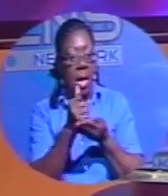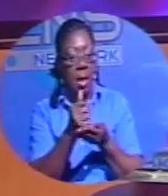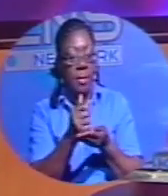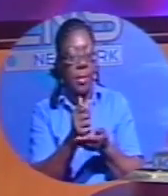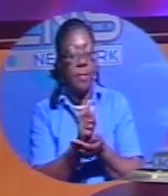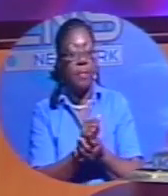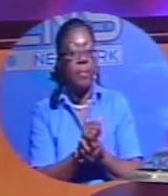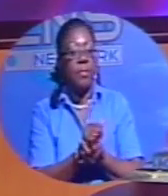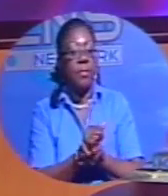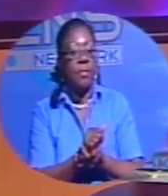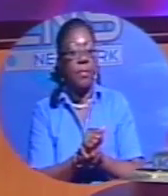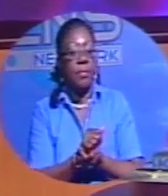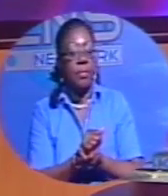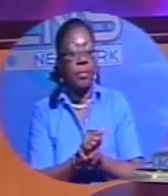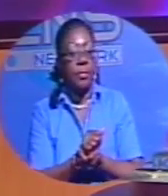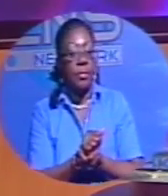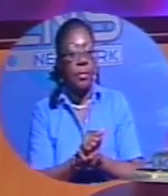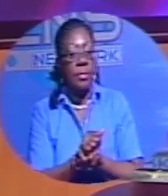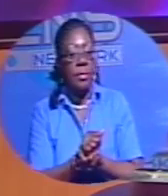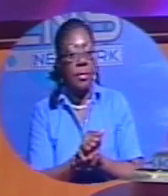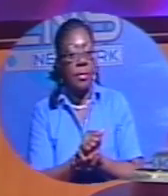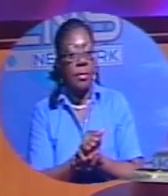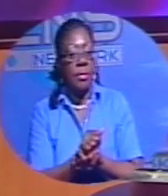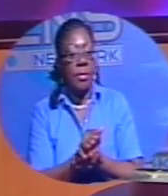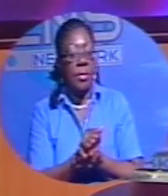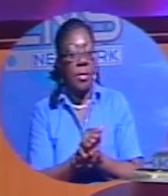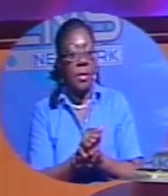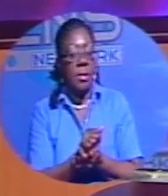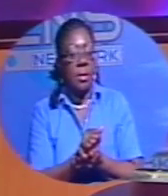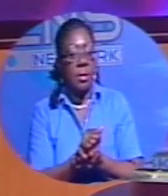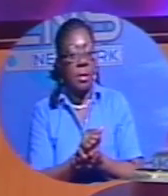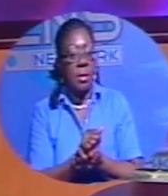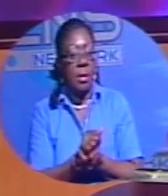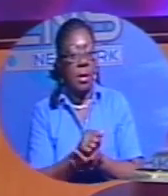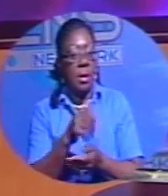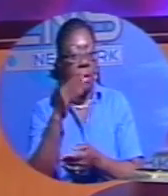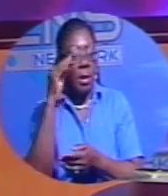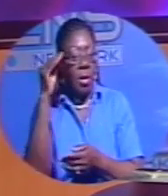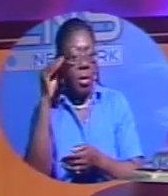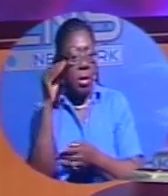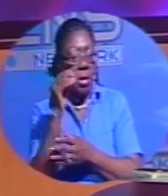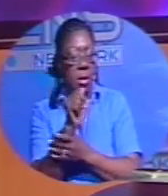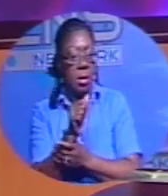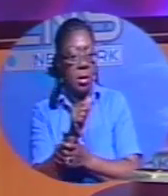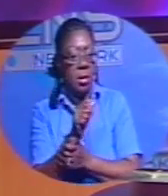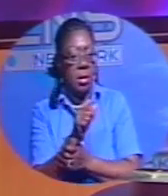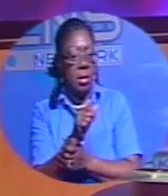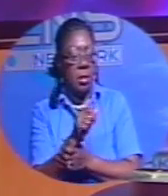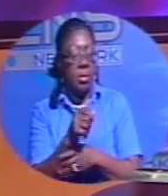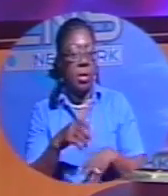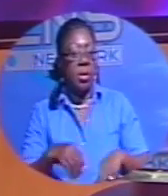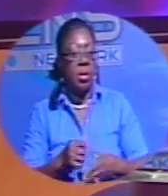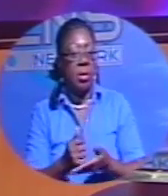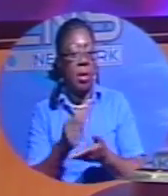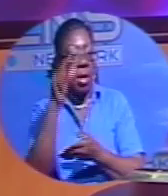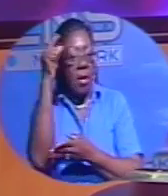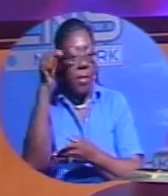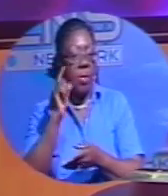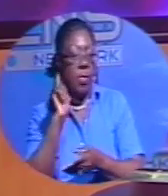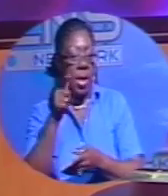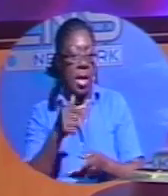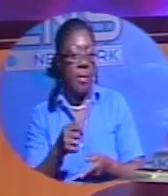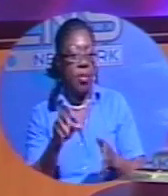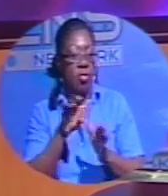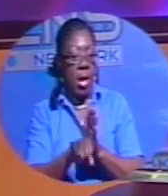Well, crime is a major concern and government has implemented a number of measures which it feels will assist in reducing those crime